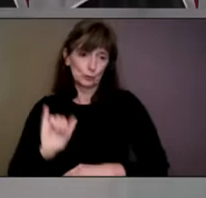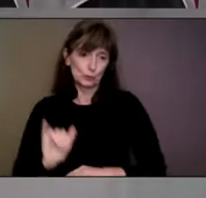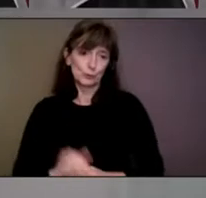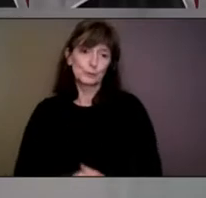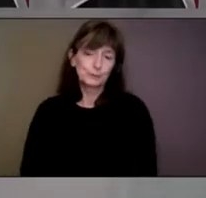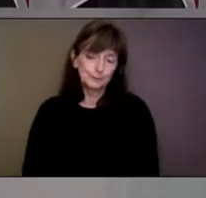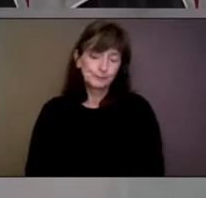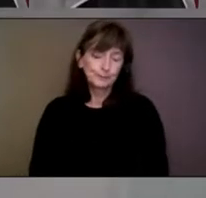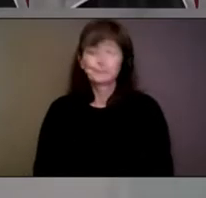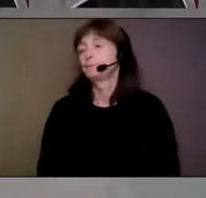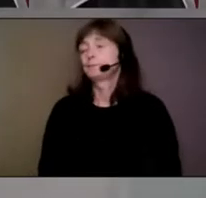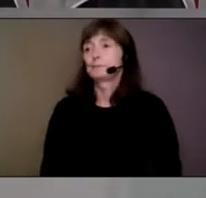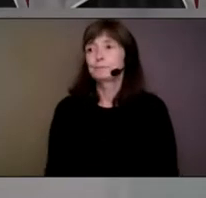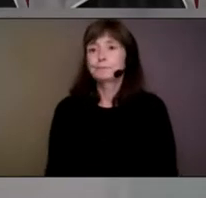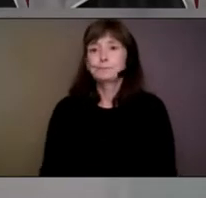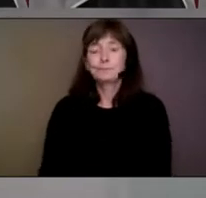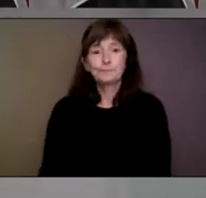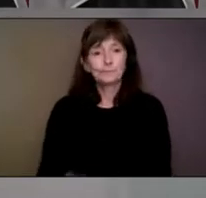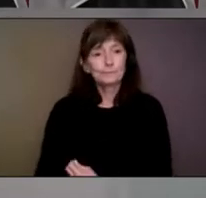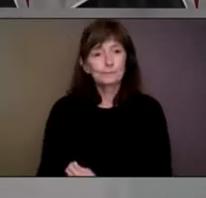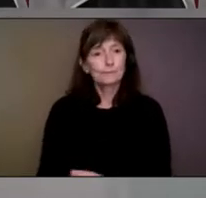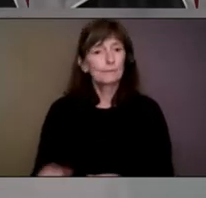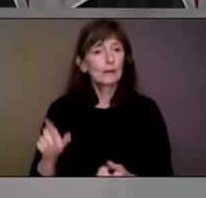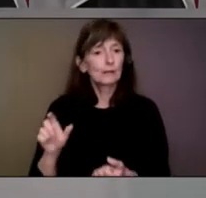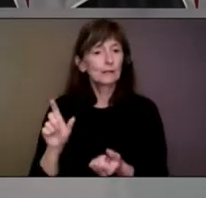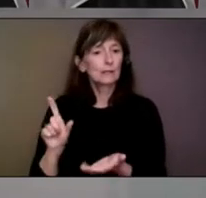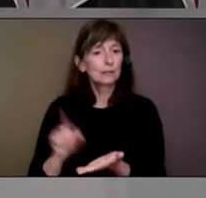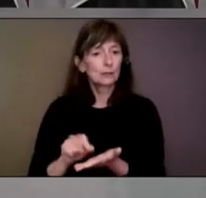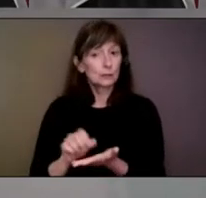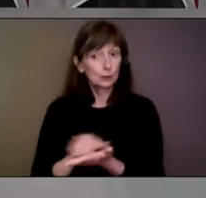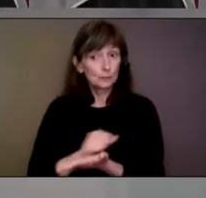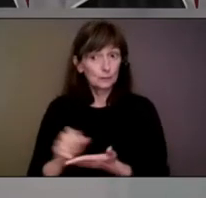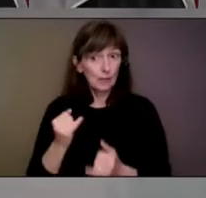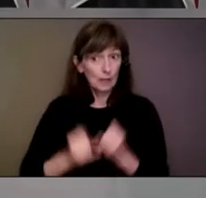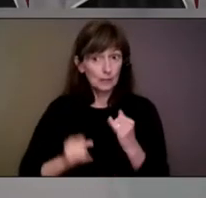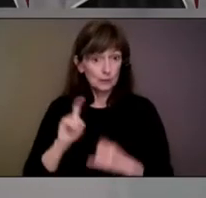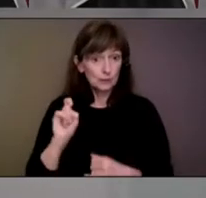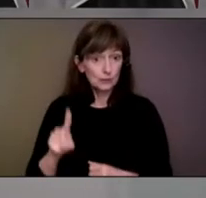Thanks. Peter Jackson with the Telegram. Do you have a final question?